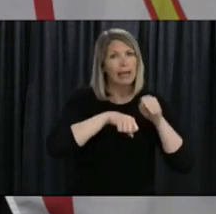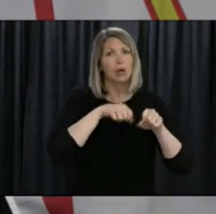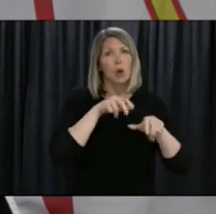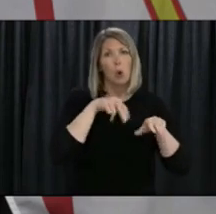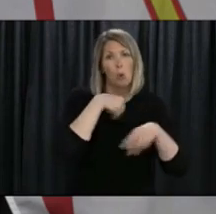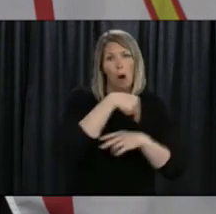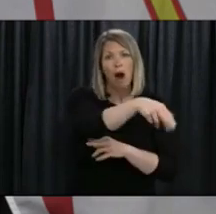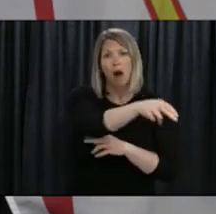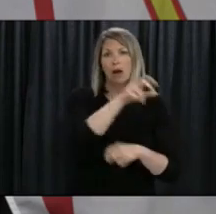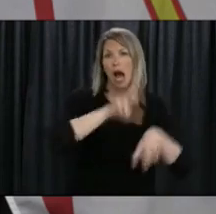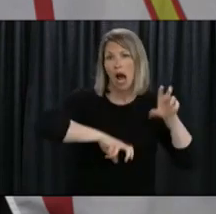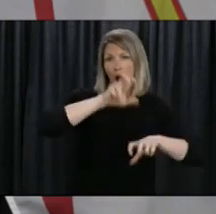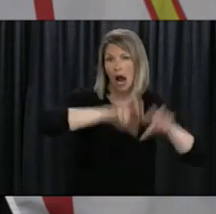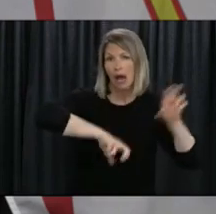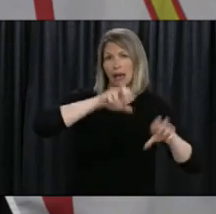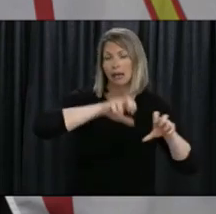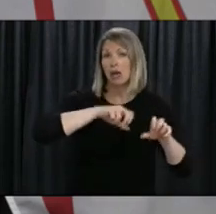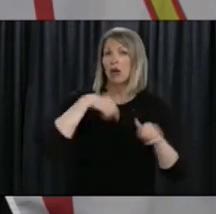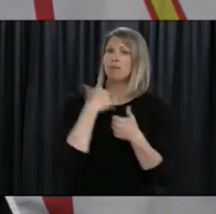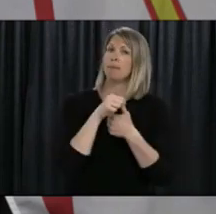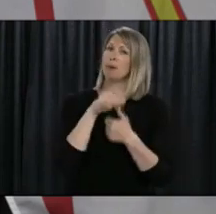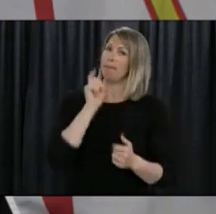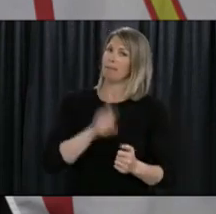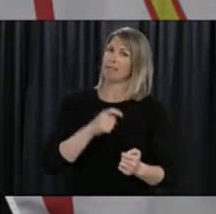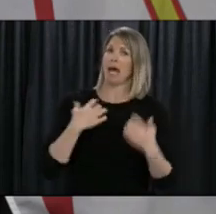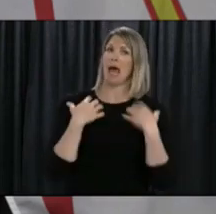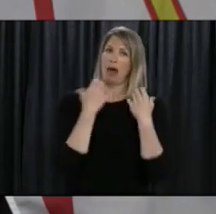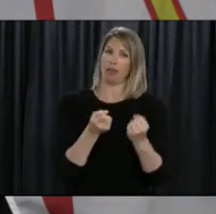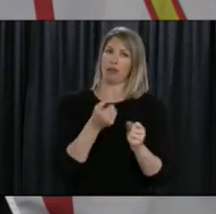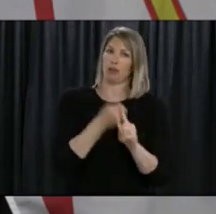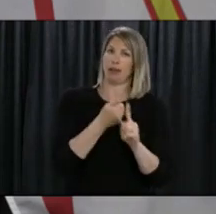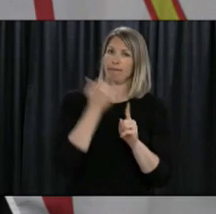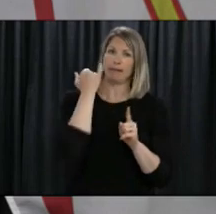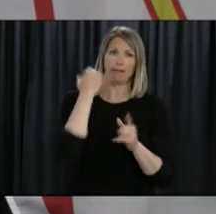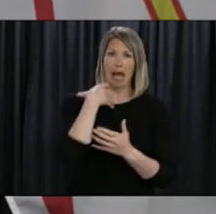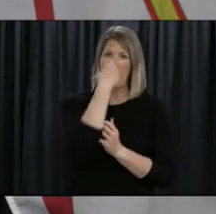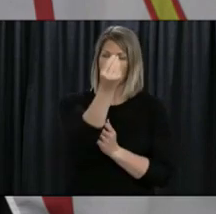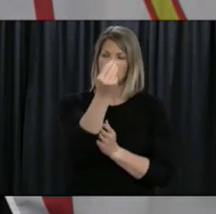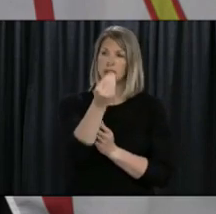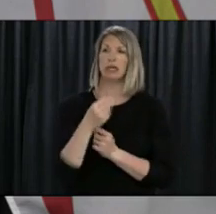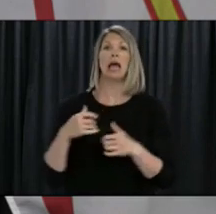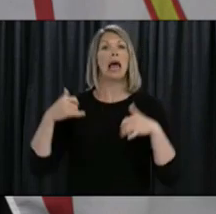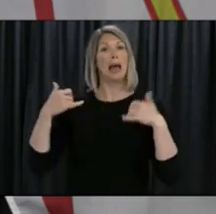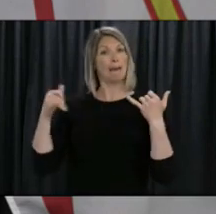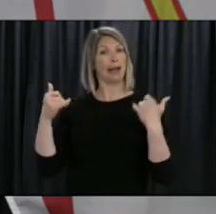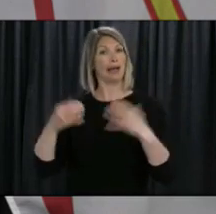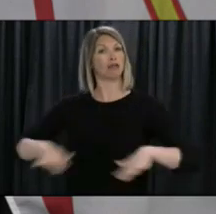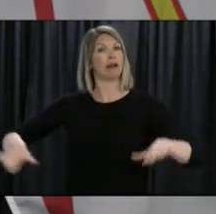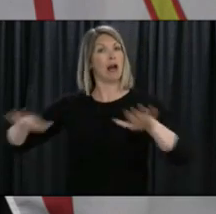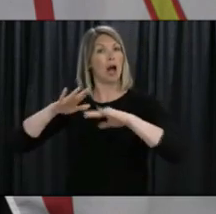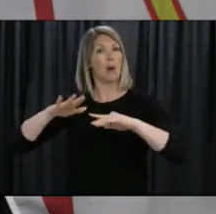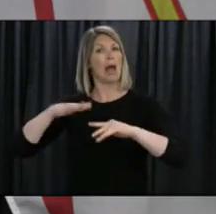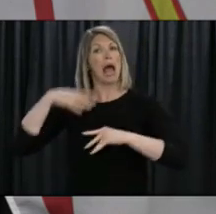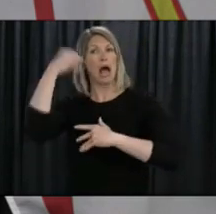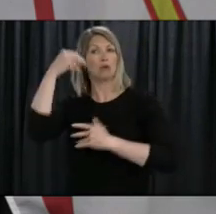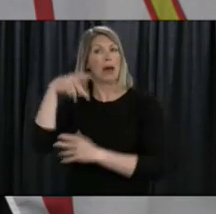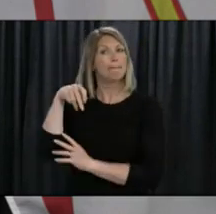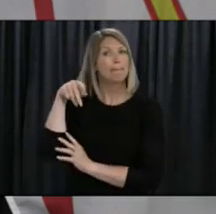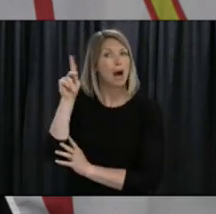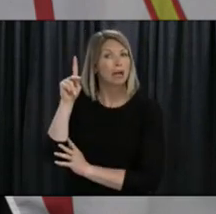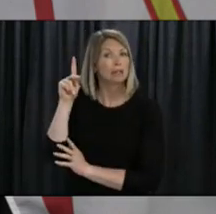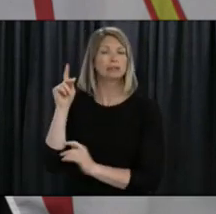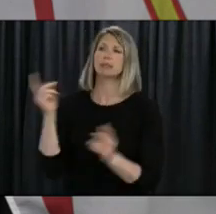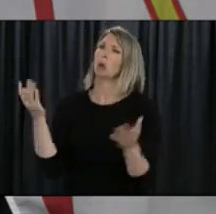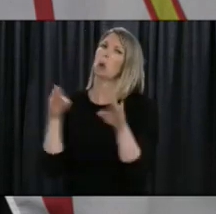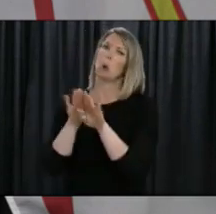you're not required to self-isolate for any reason. Playground equipment in municipal parks is not to be used, and gym and